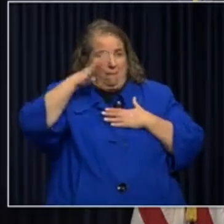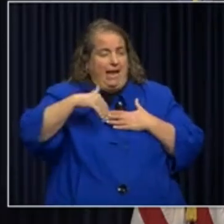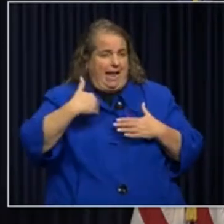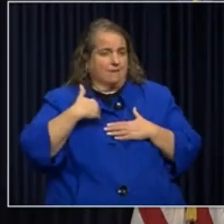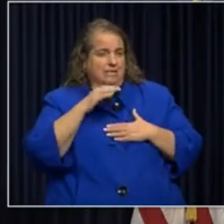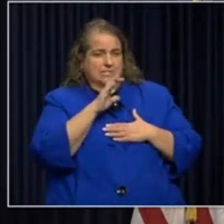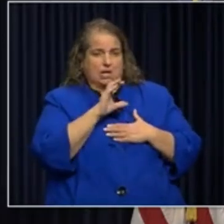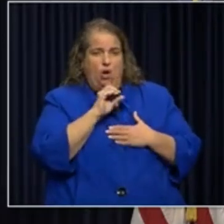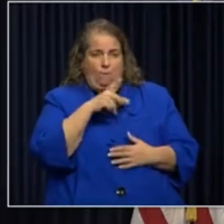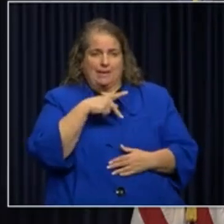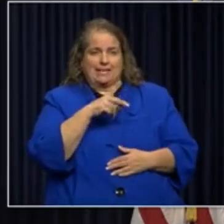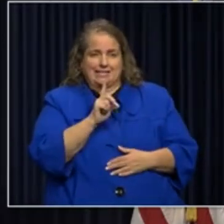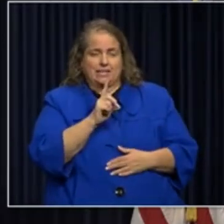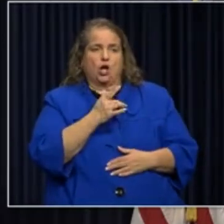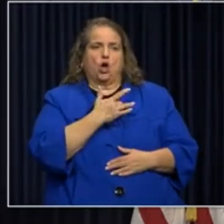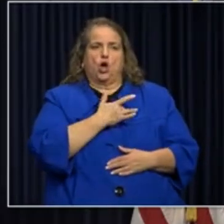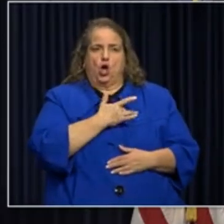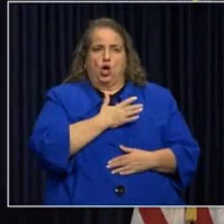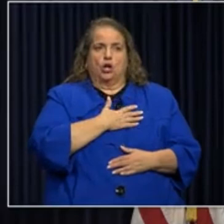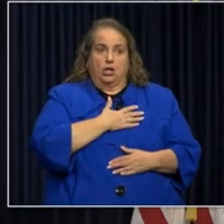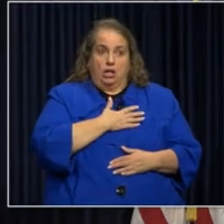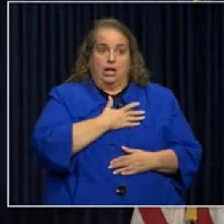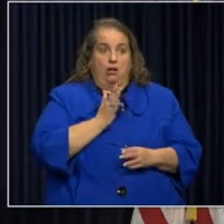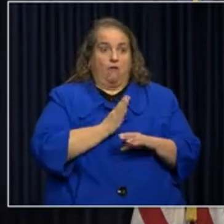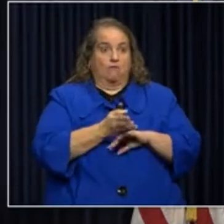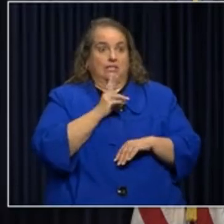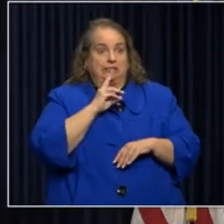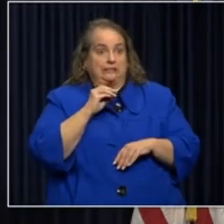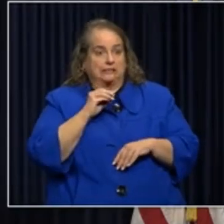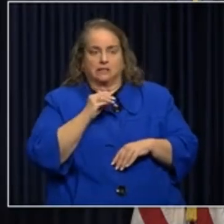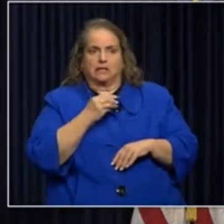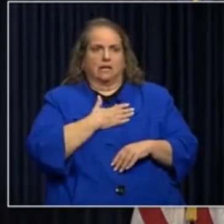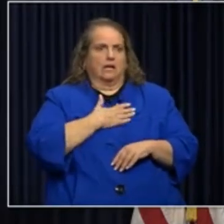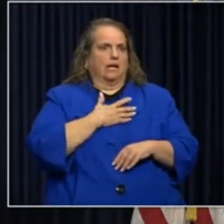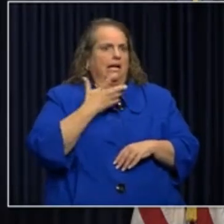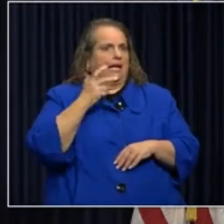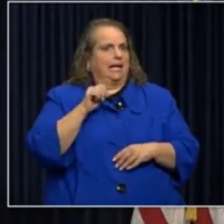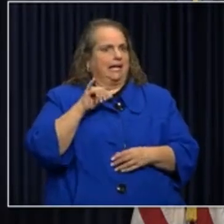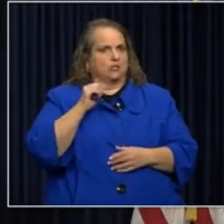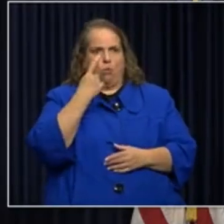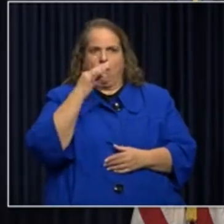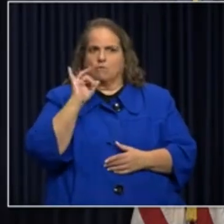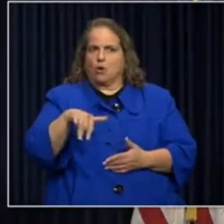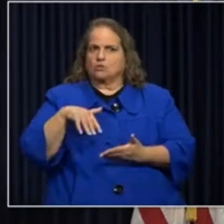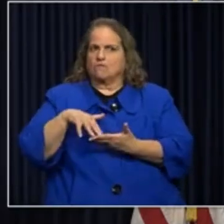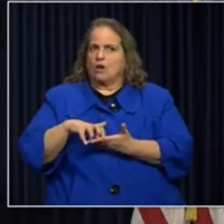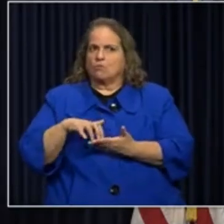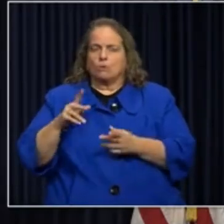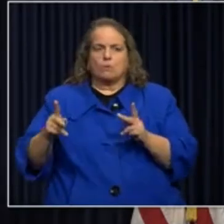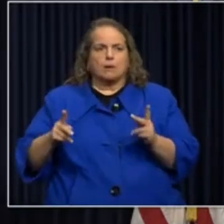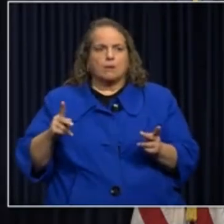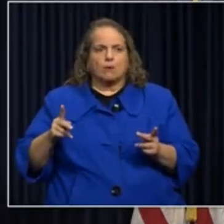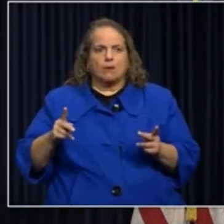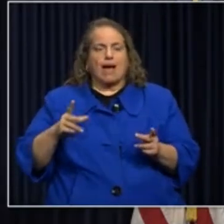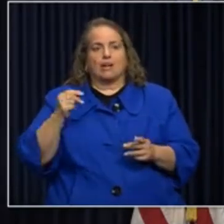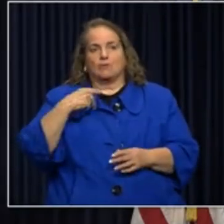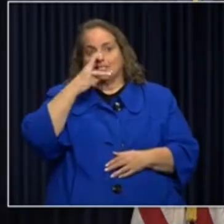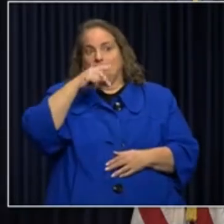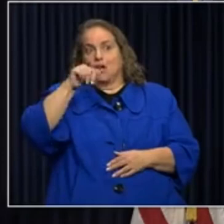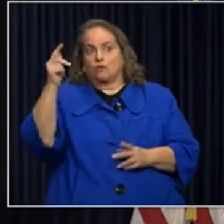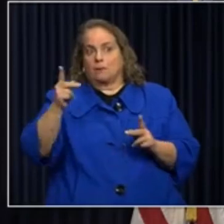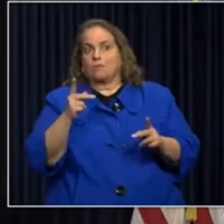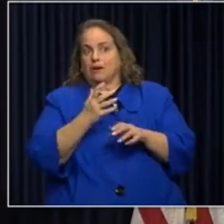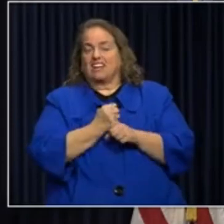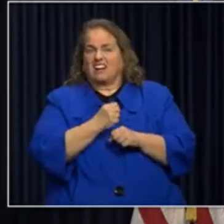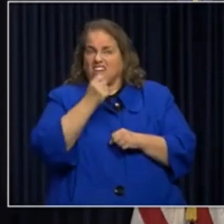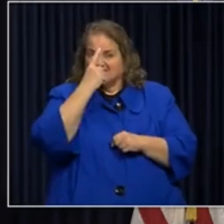And remember those over 60 and those that have heart, lung, and kidney disease are most vulnerable. Though we're seeing lots of other people get it. Just